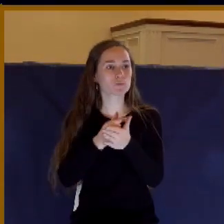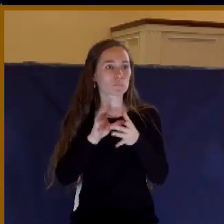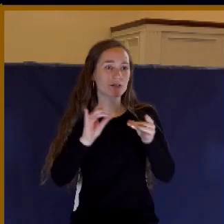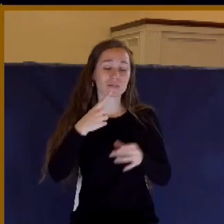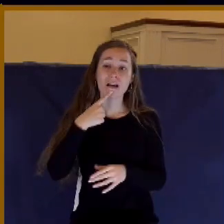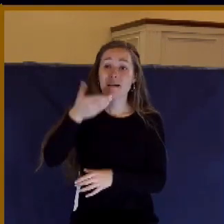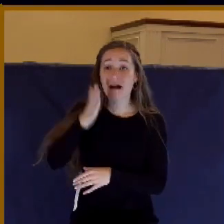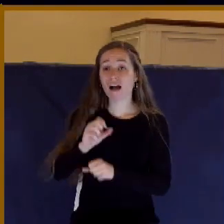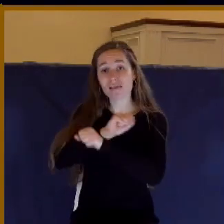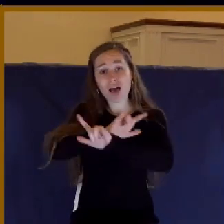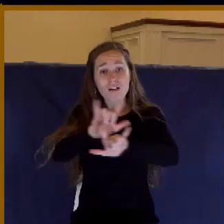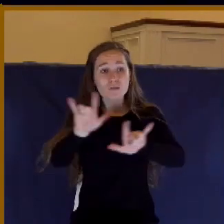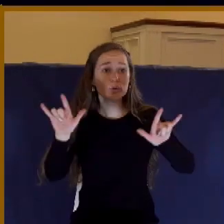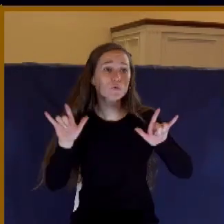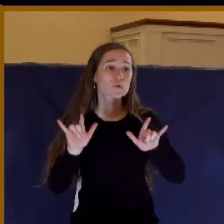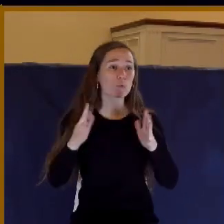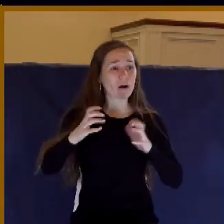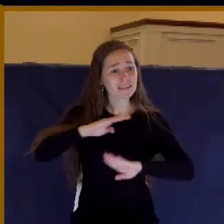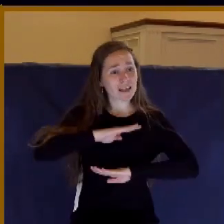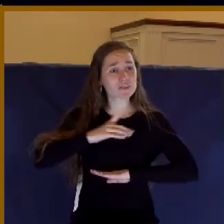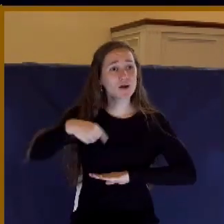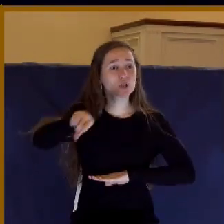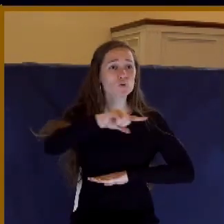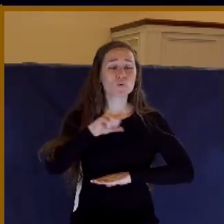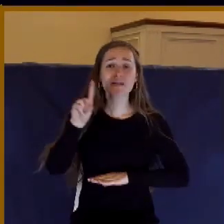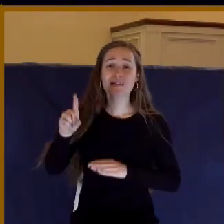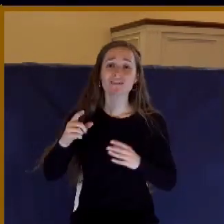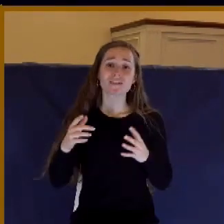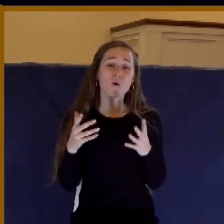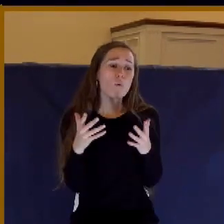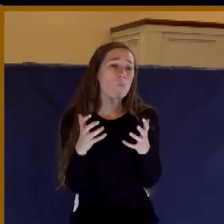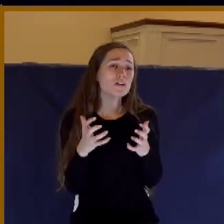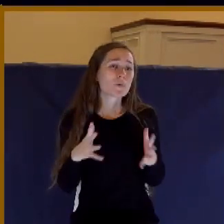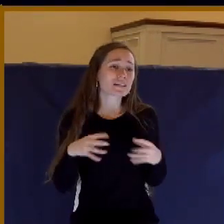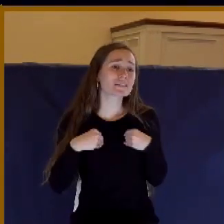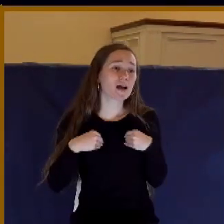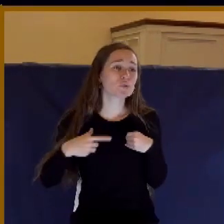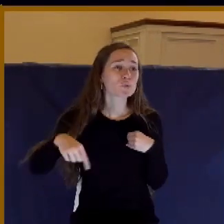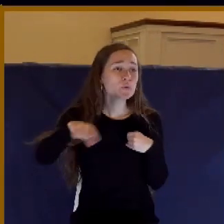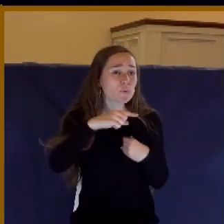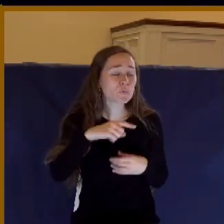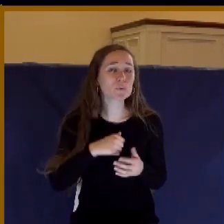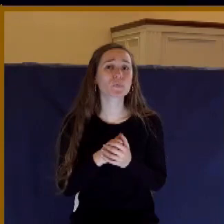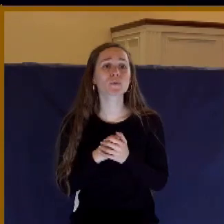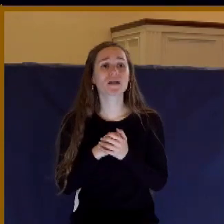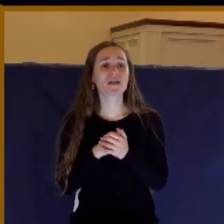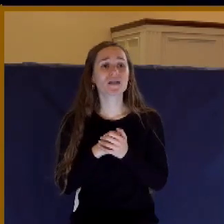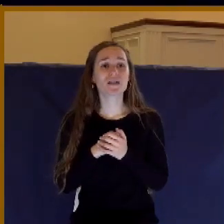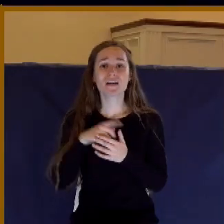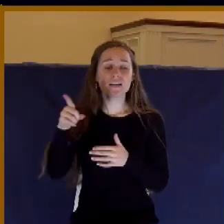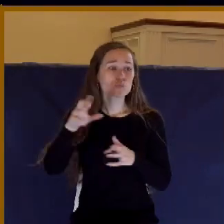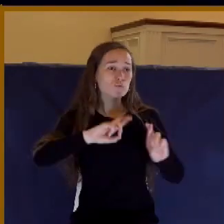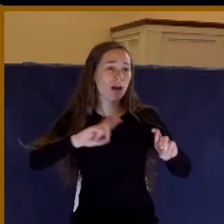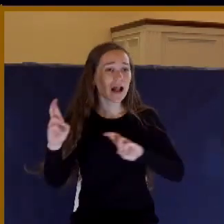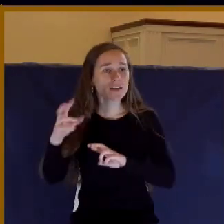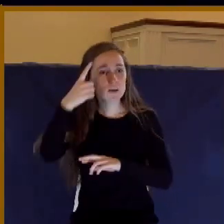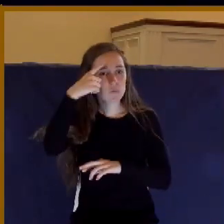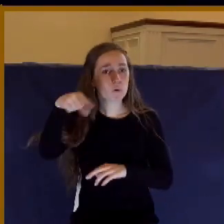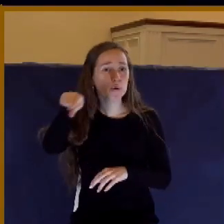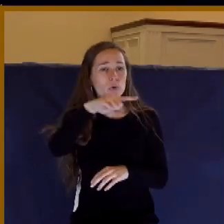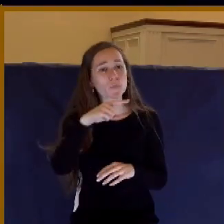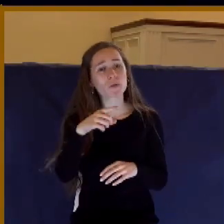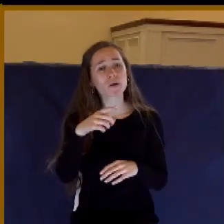terms. God is so anxious to accept you. He's ready to come to you. He wants to fulfill all of your